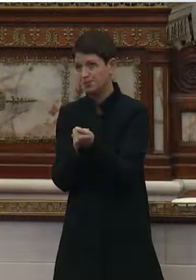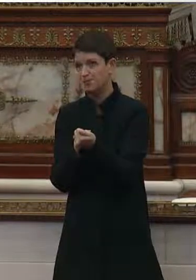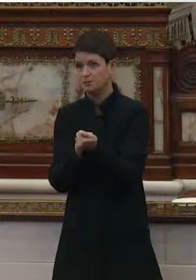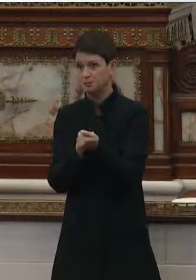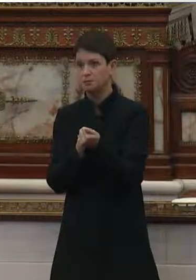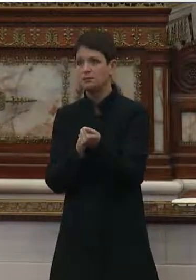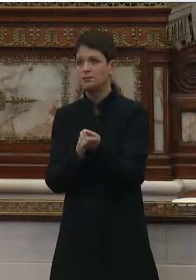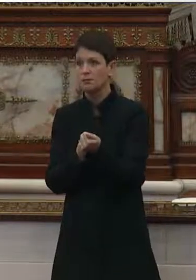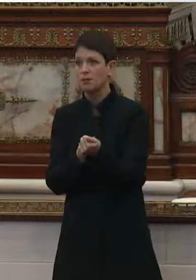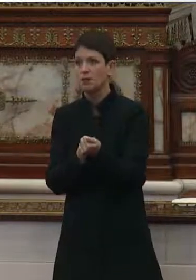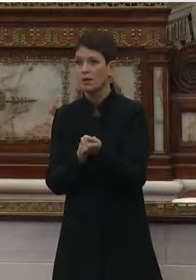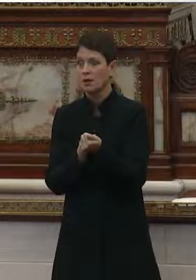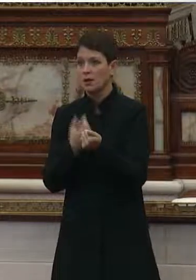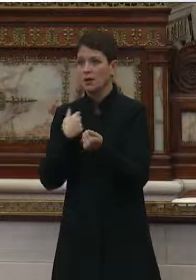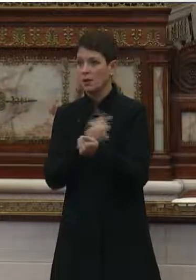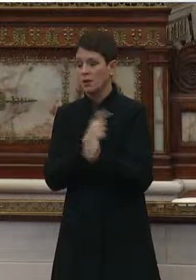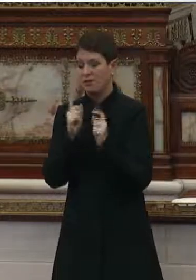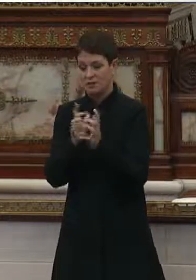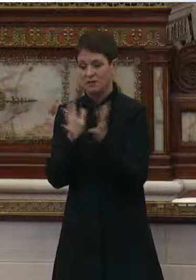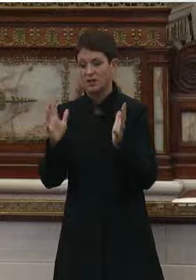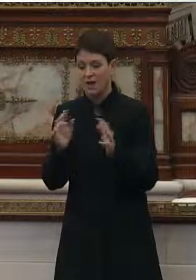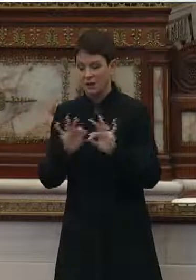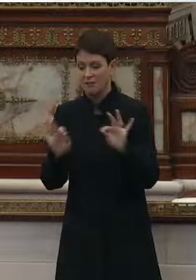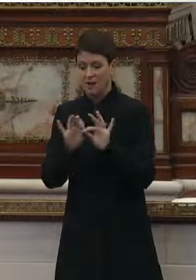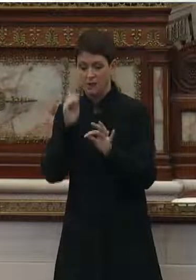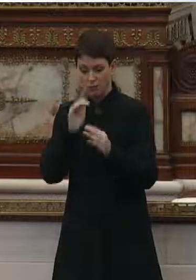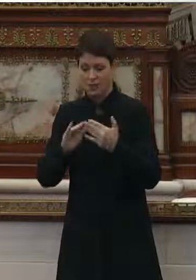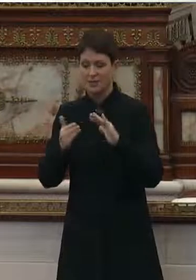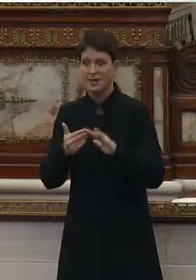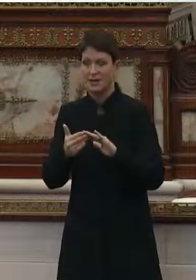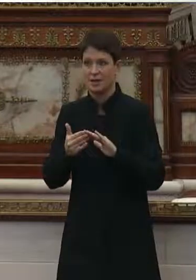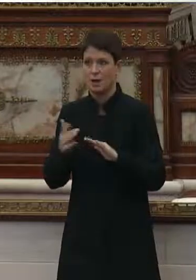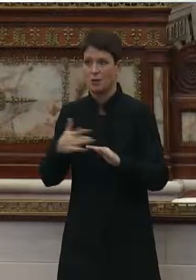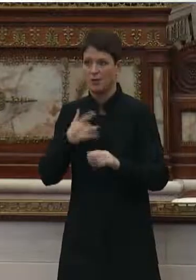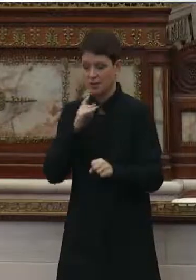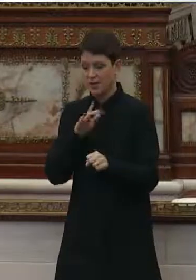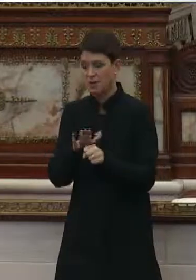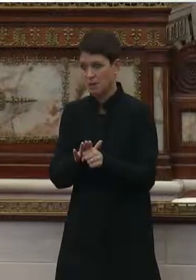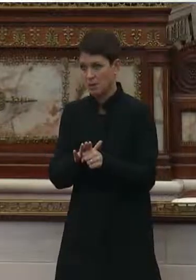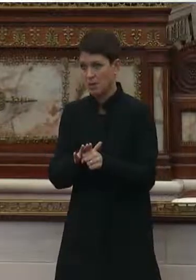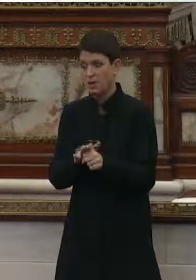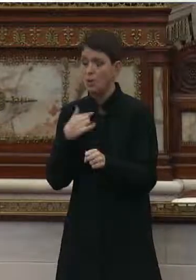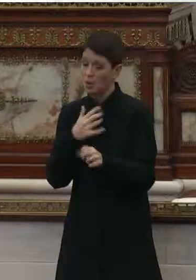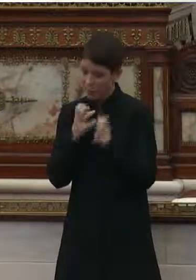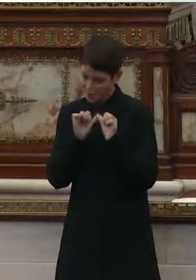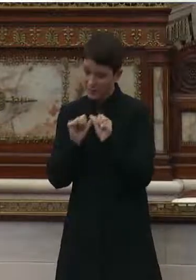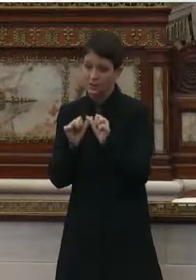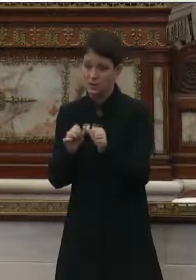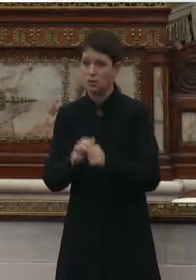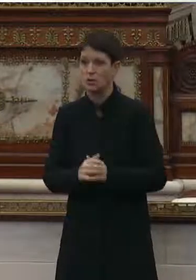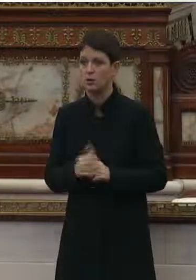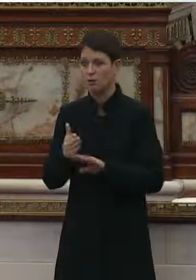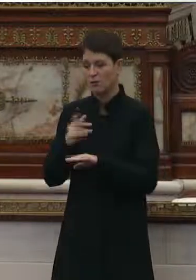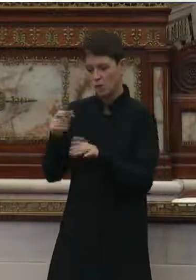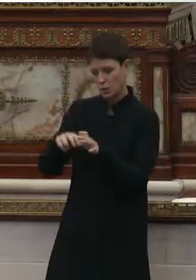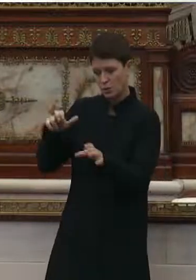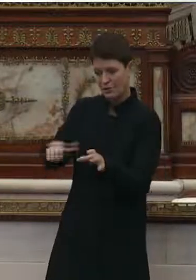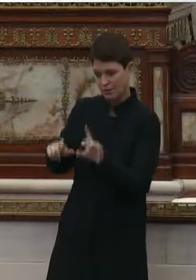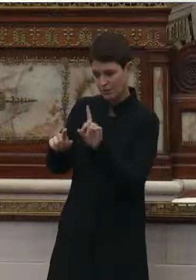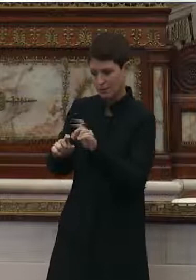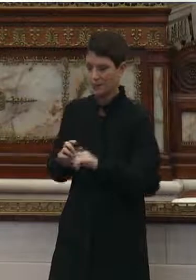think we've provided a great value to the city. And we really feel that commitment. We want to continue. So before you leave,